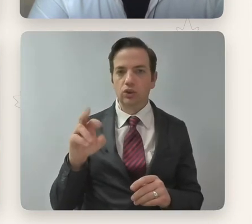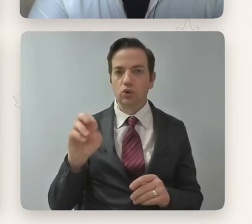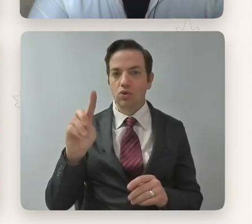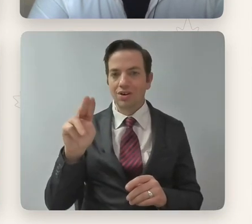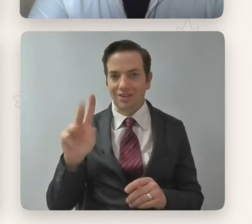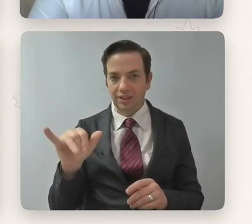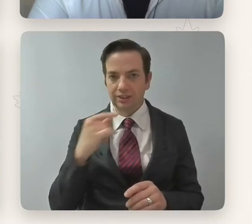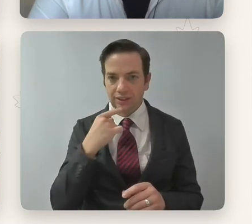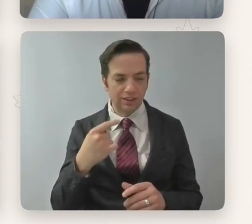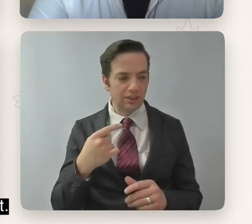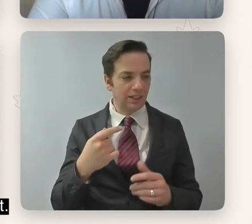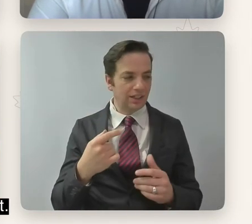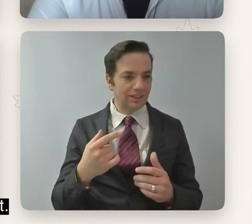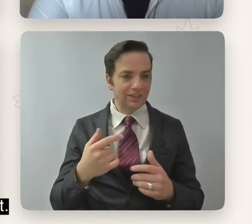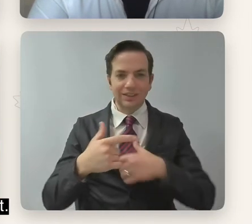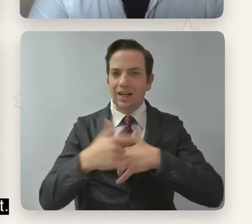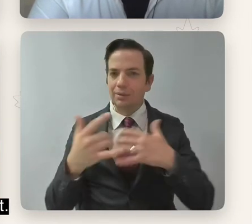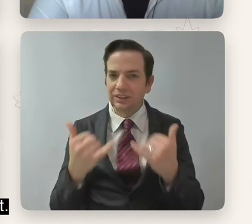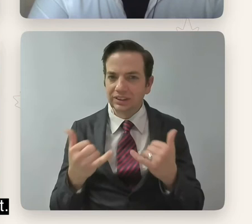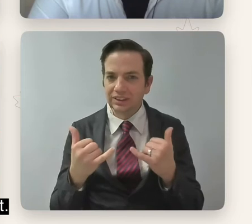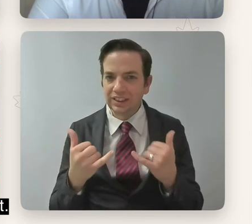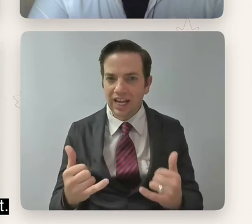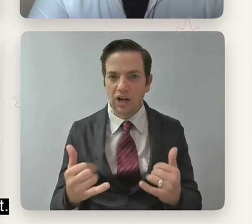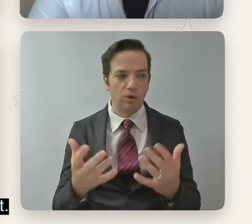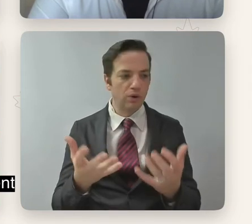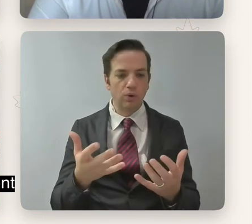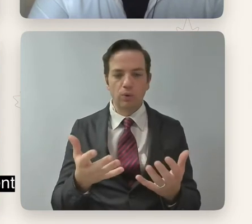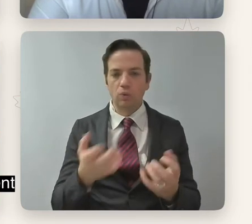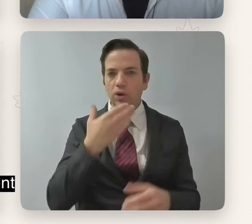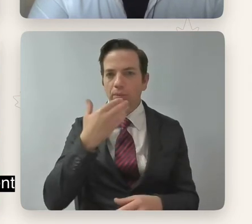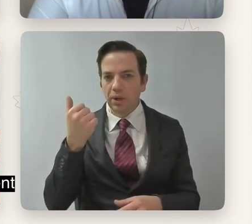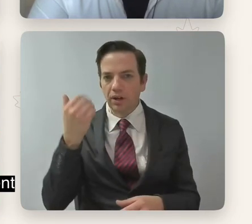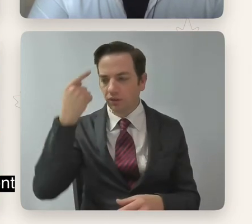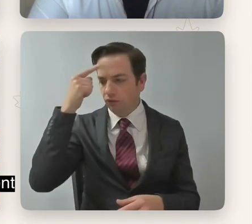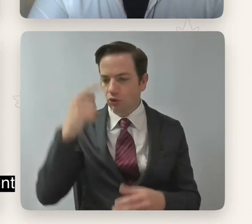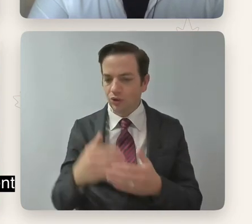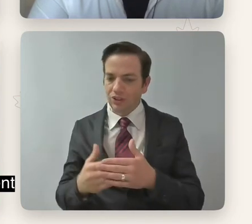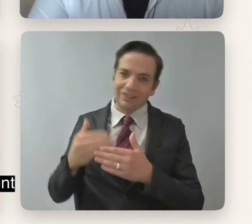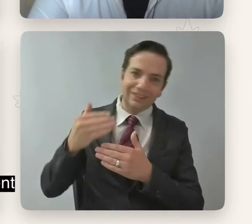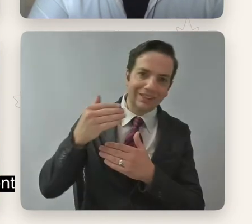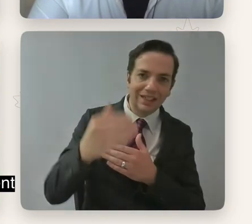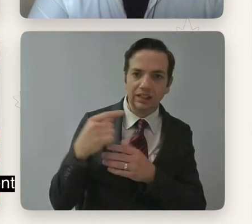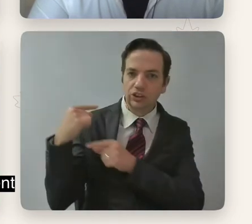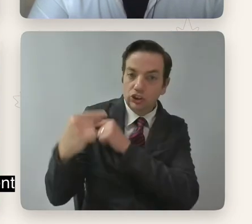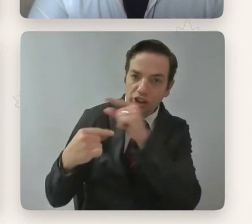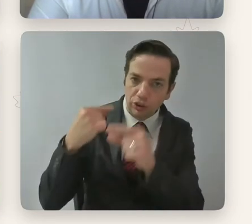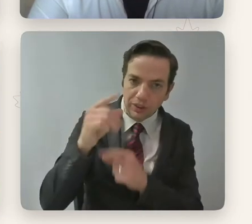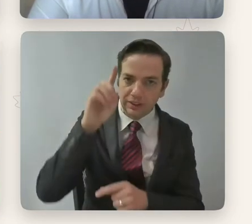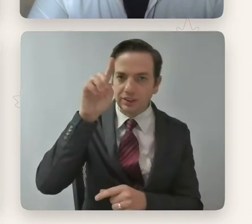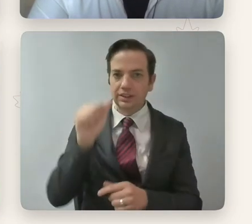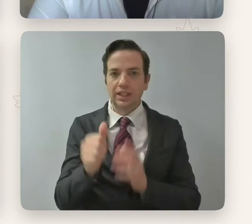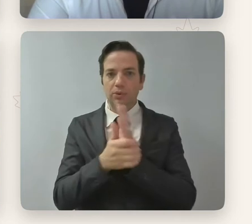perhaps of disabled performers and filmmakers and kind of seizing this present moment. I'm wondering about the moment that we're in right now,